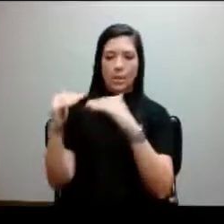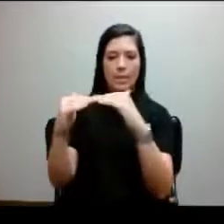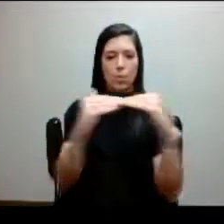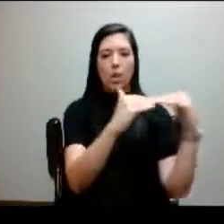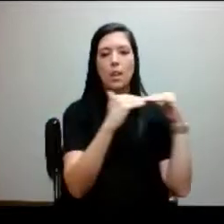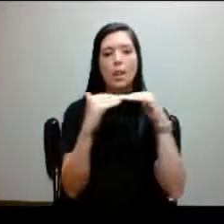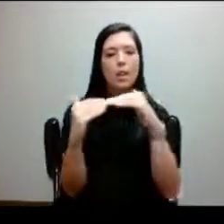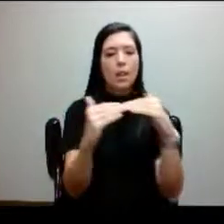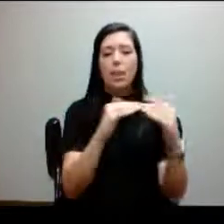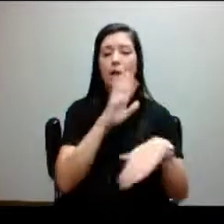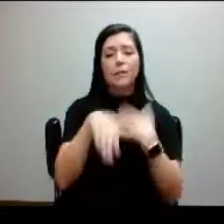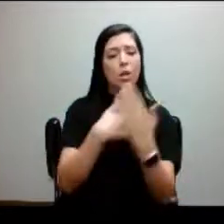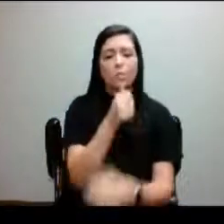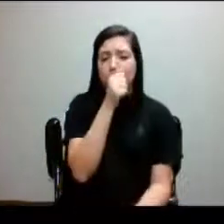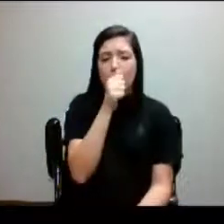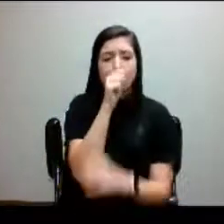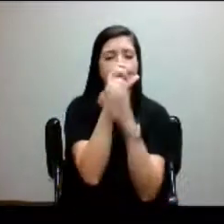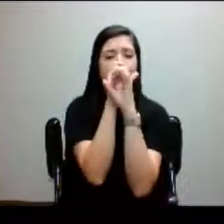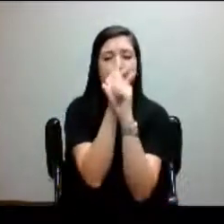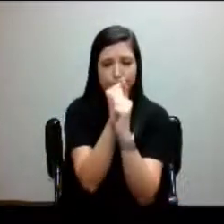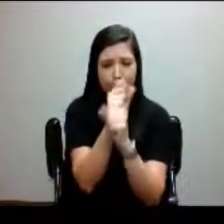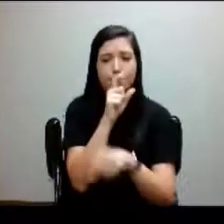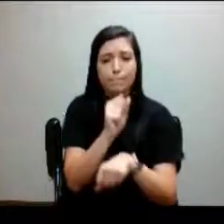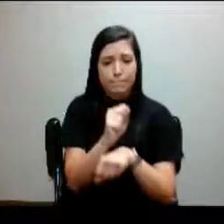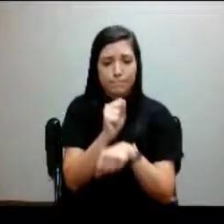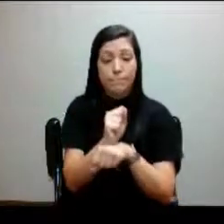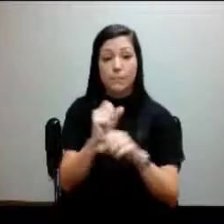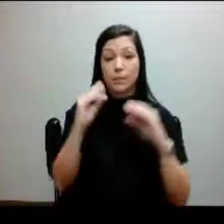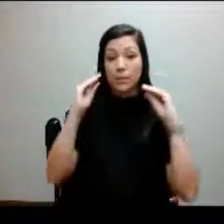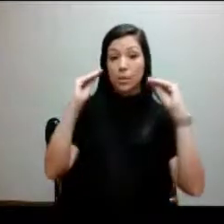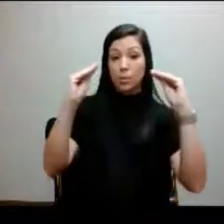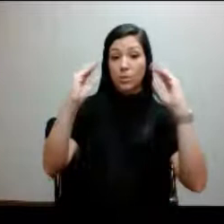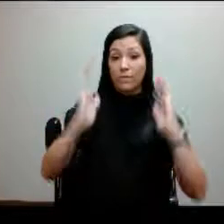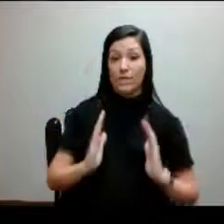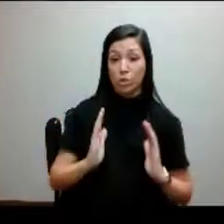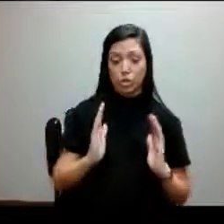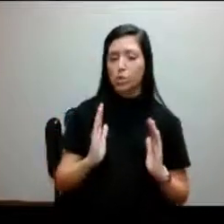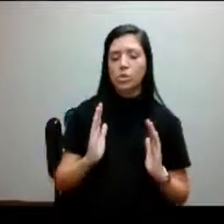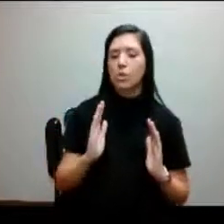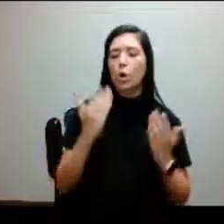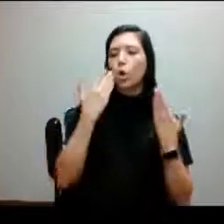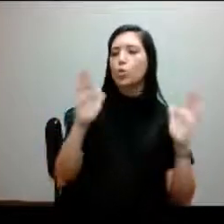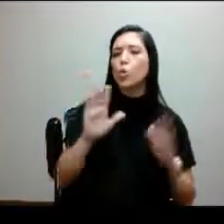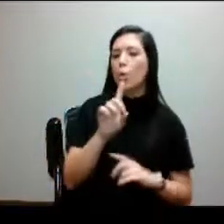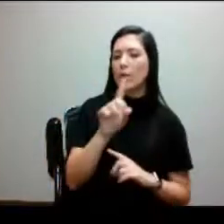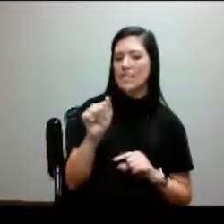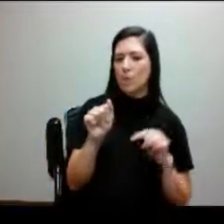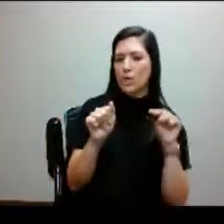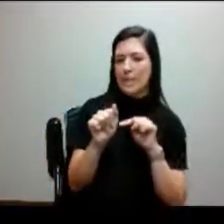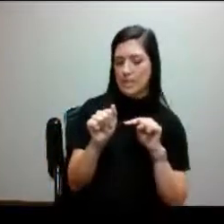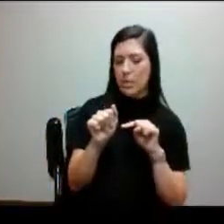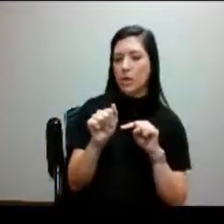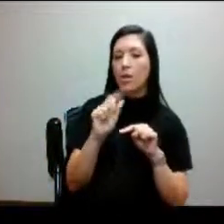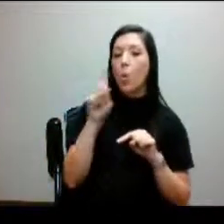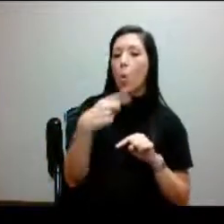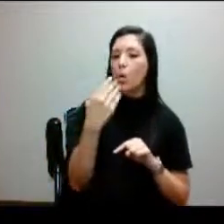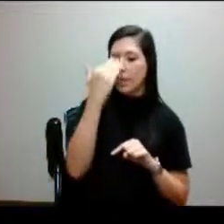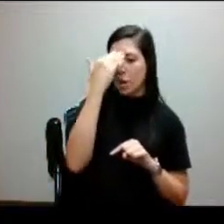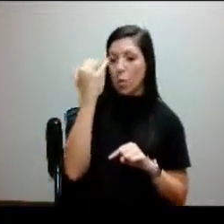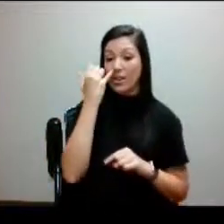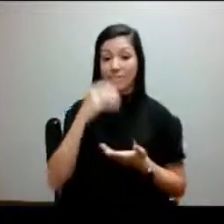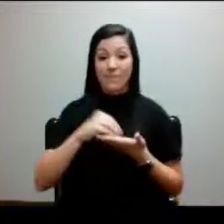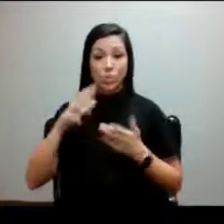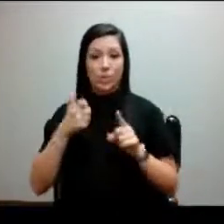It's all private. It's all confidential. So the professors don't even know what the disability is. The only time they'll know is if the student reveals it.